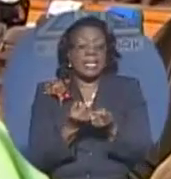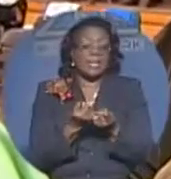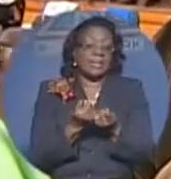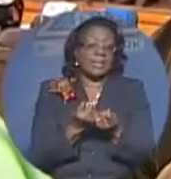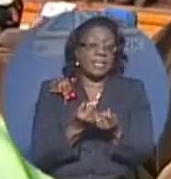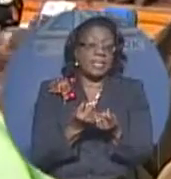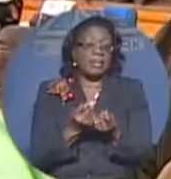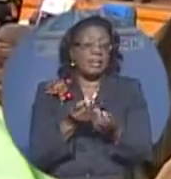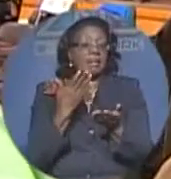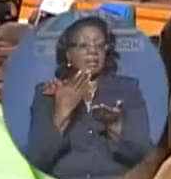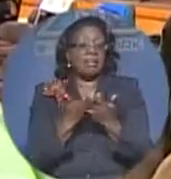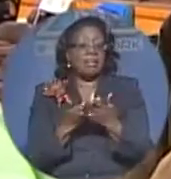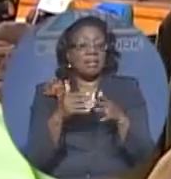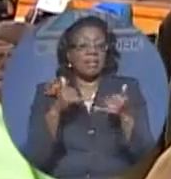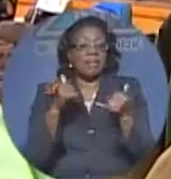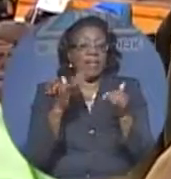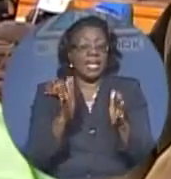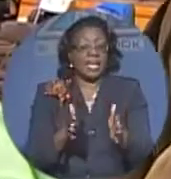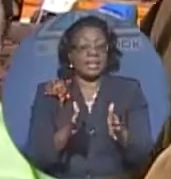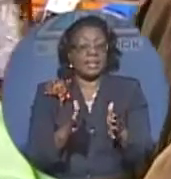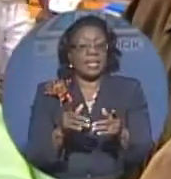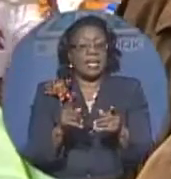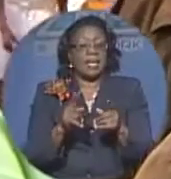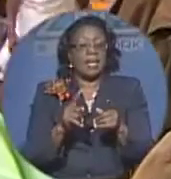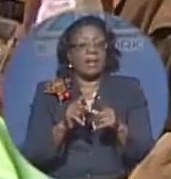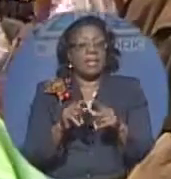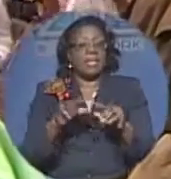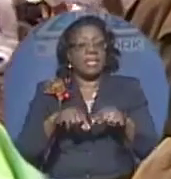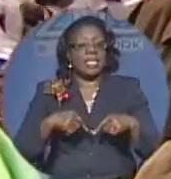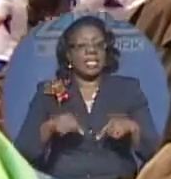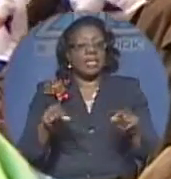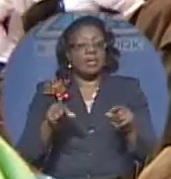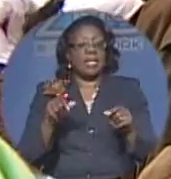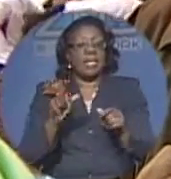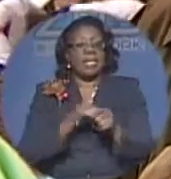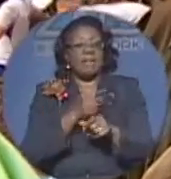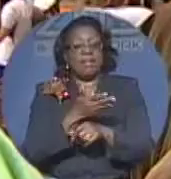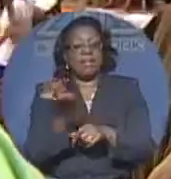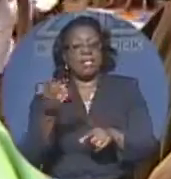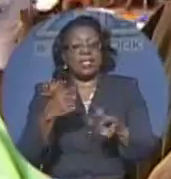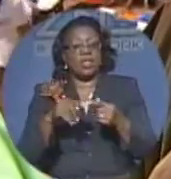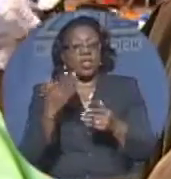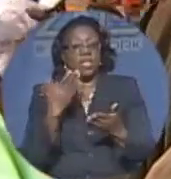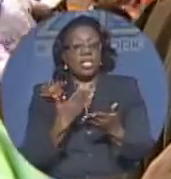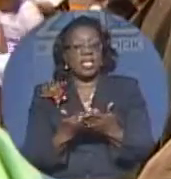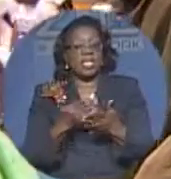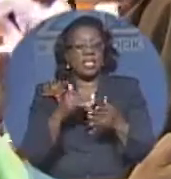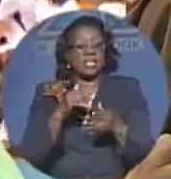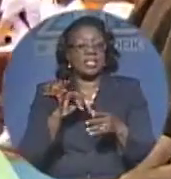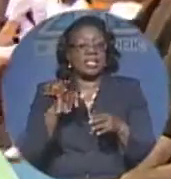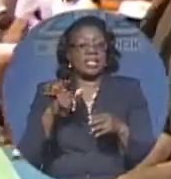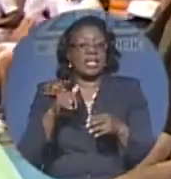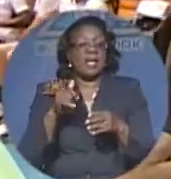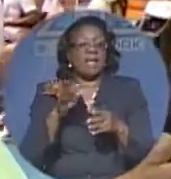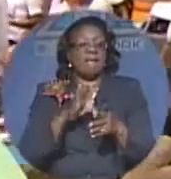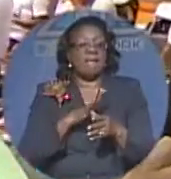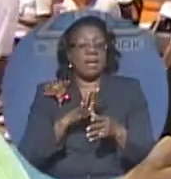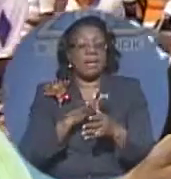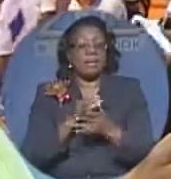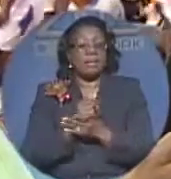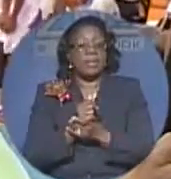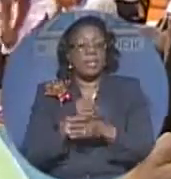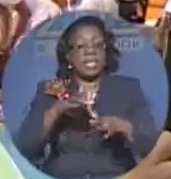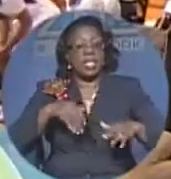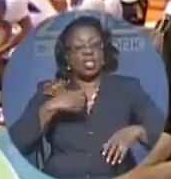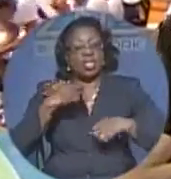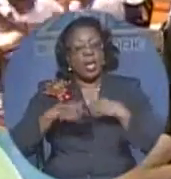A-division teams, but in general, everything is going just fine. They're enjoying themselves. They're getting some competition in,